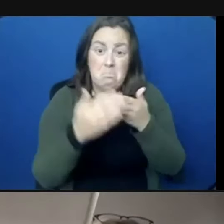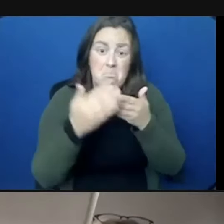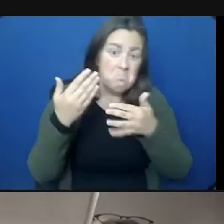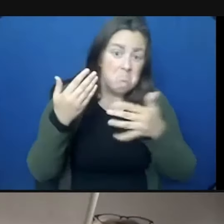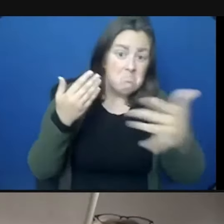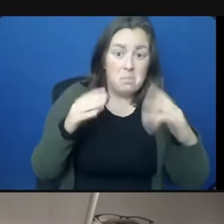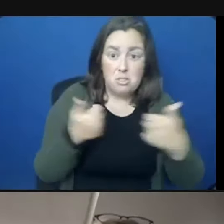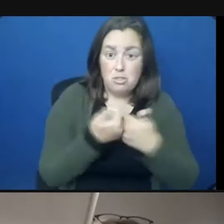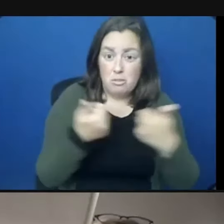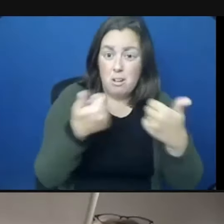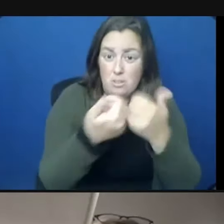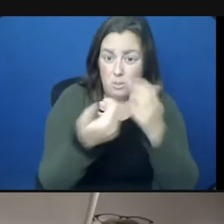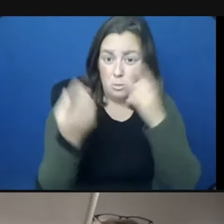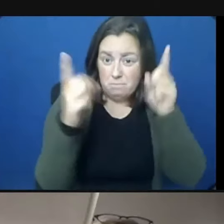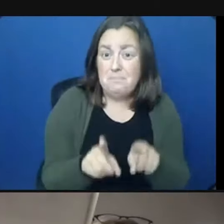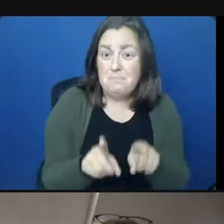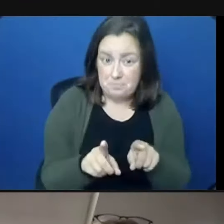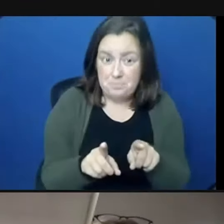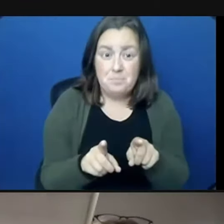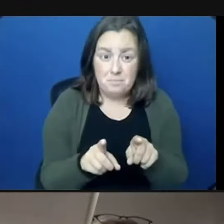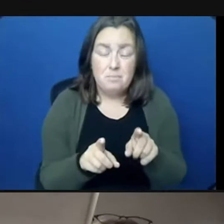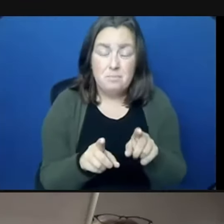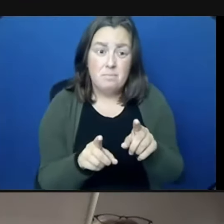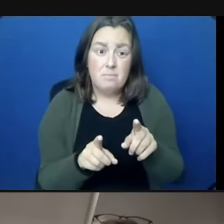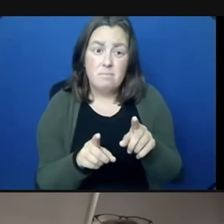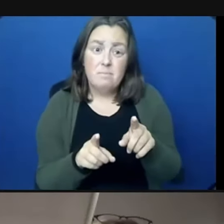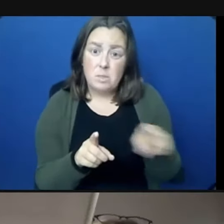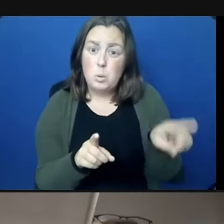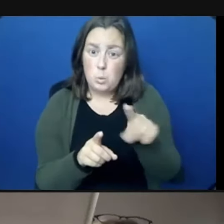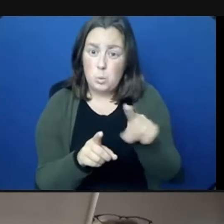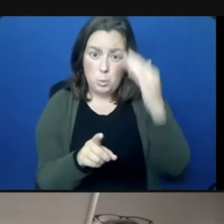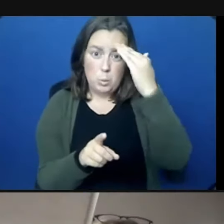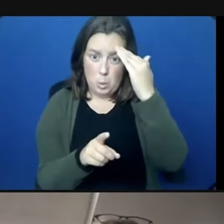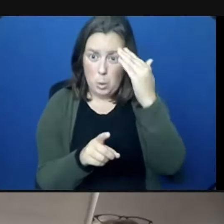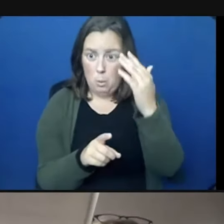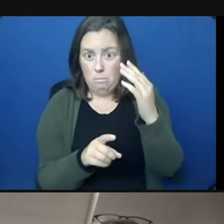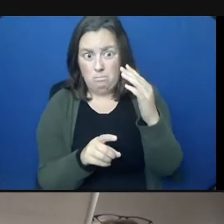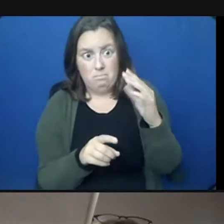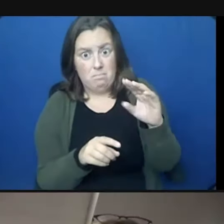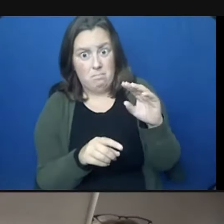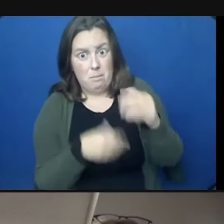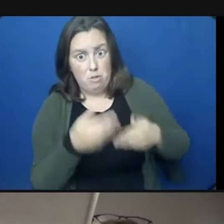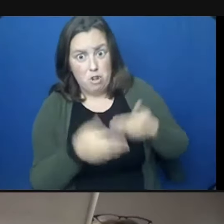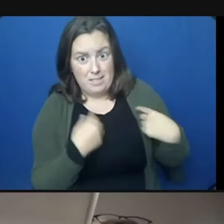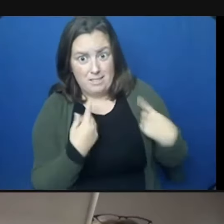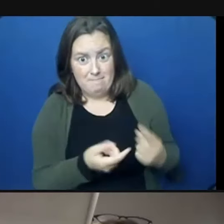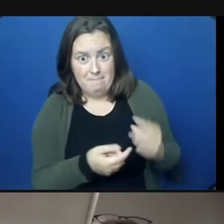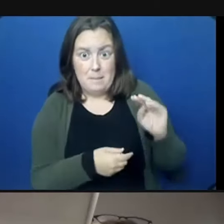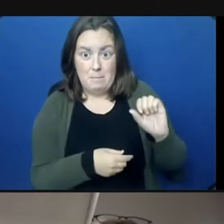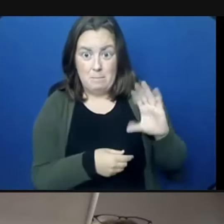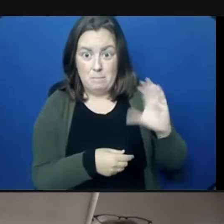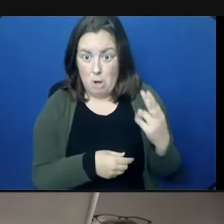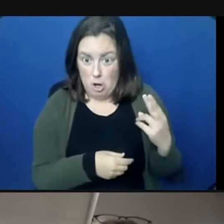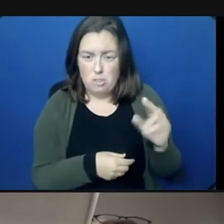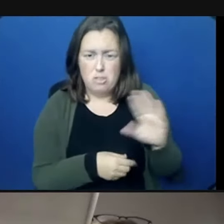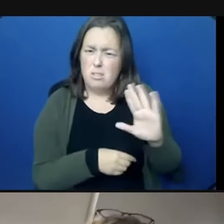to address through our JL of NC. I know you guys know we use that process since March or April. started April 2020